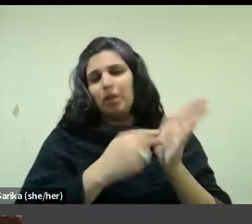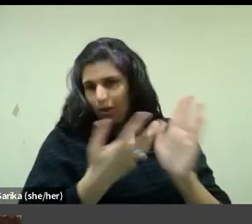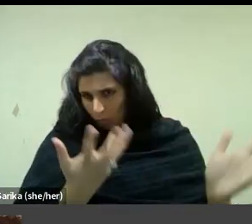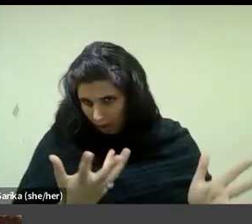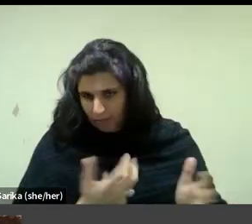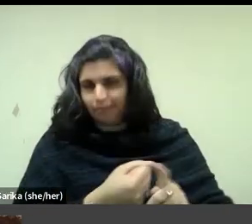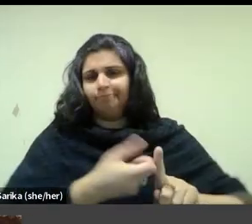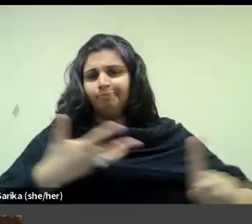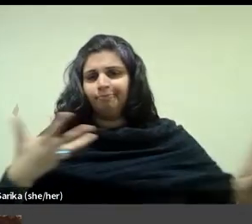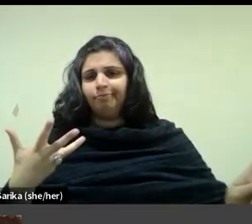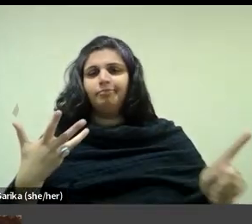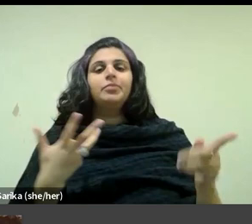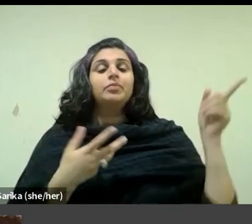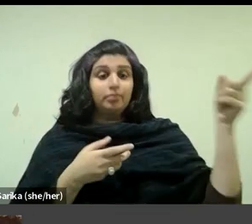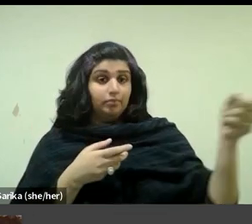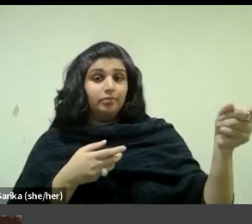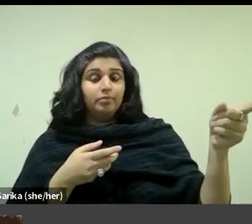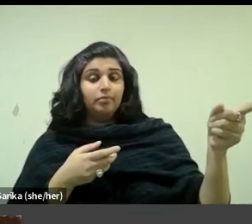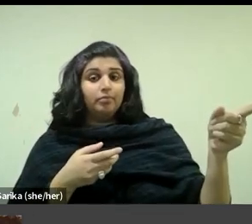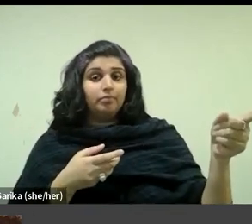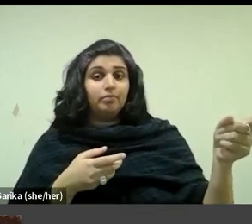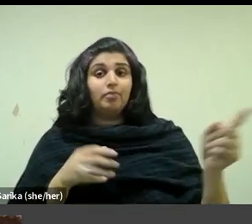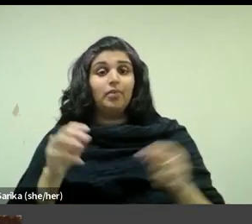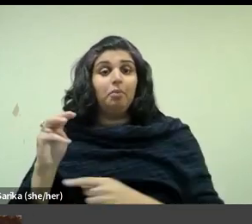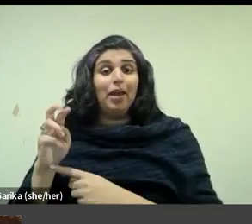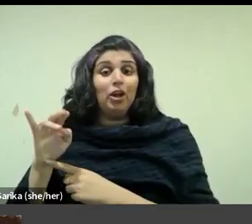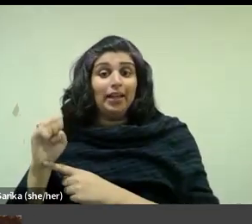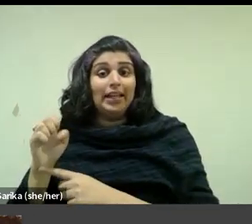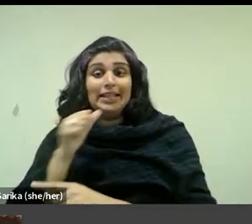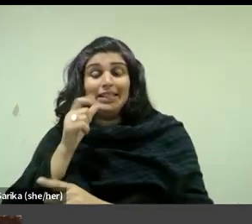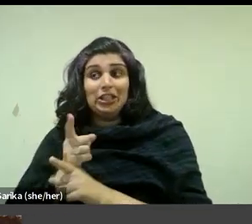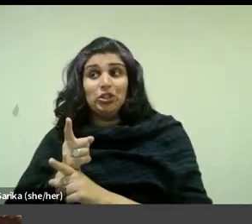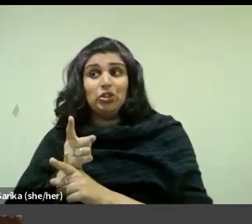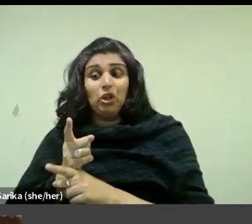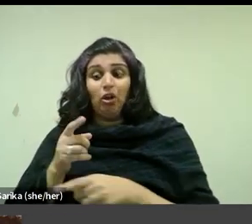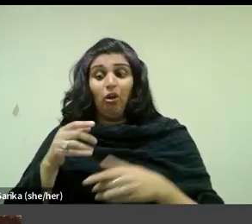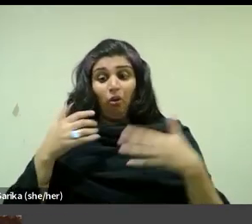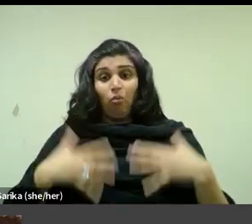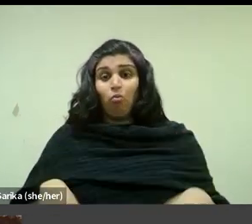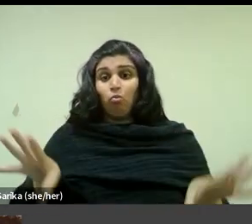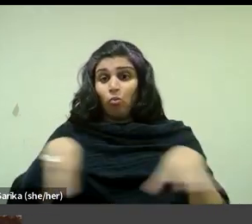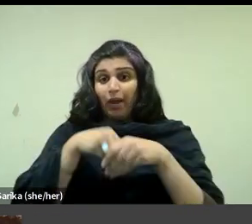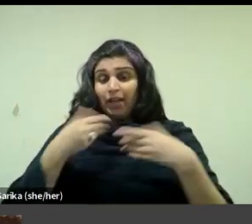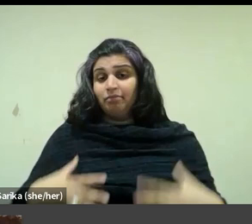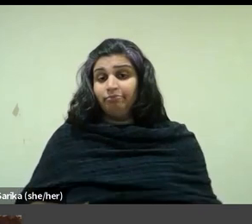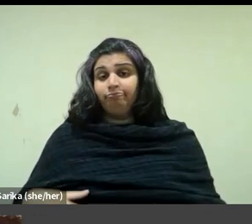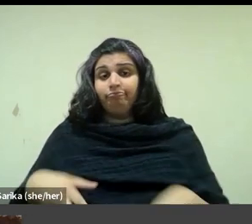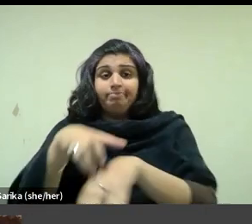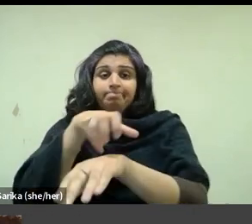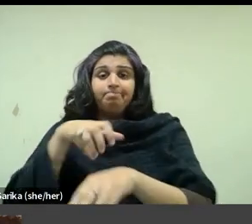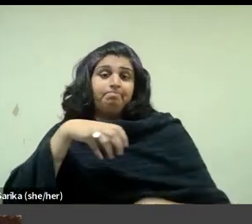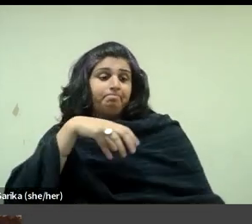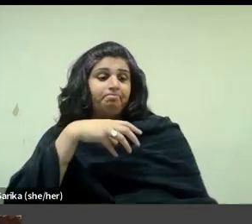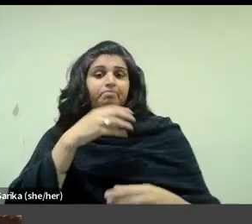that what we have here is Marie in her wedding dress with a corsage on her bodice. And